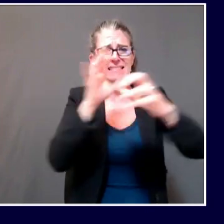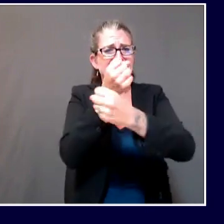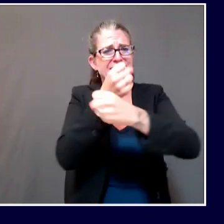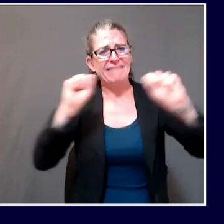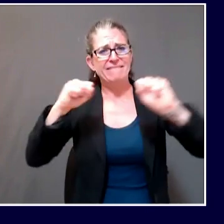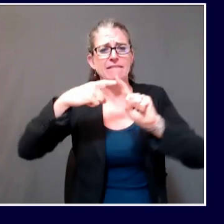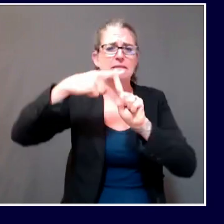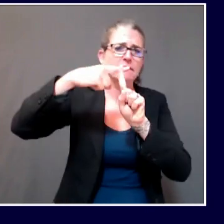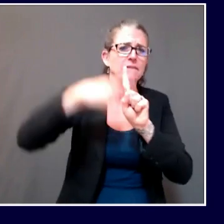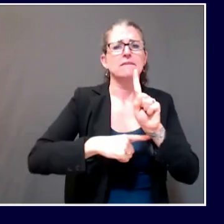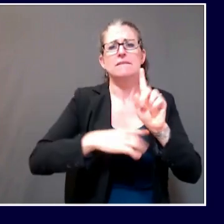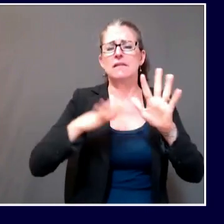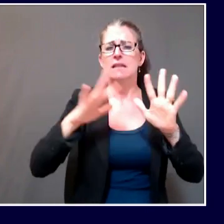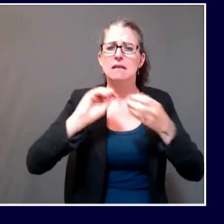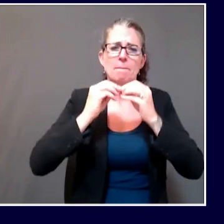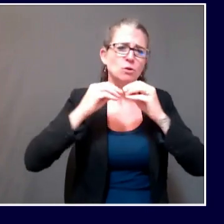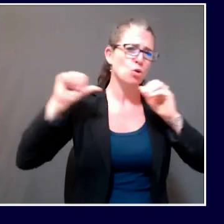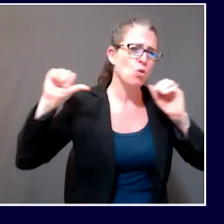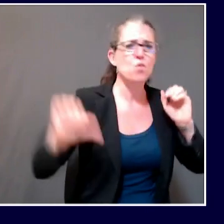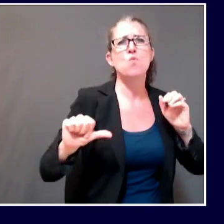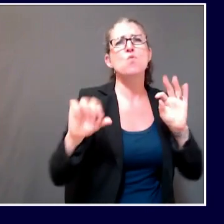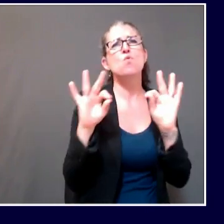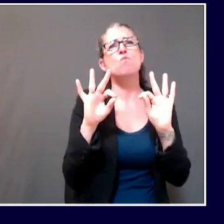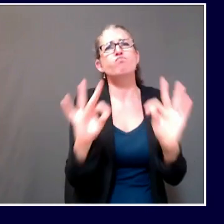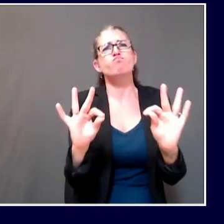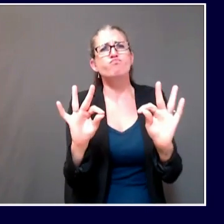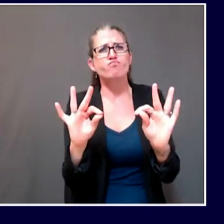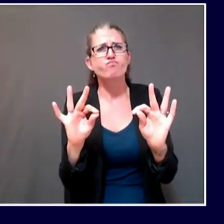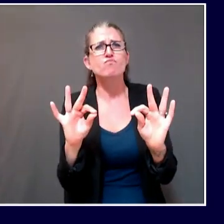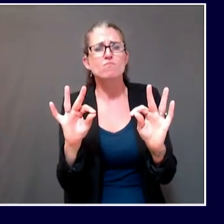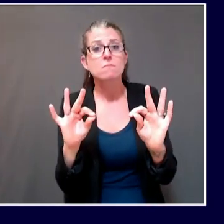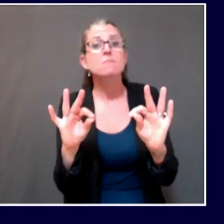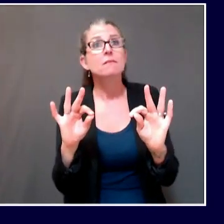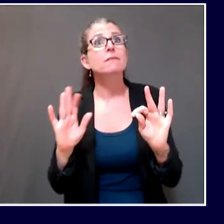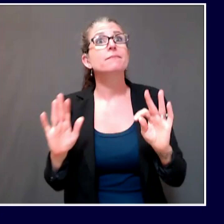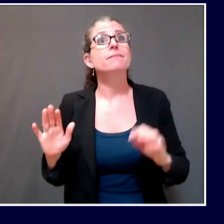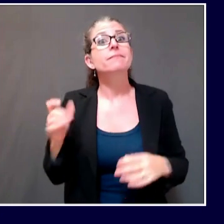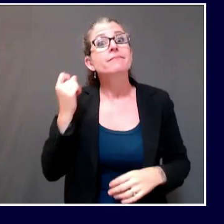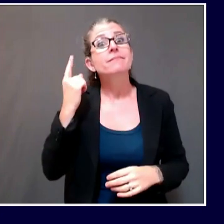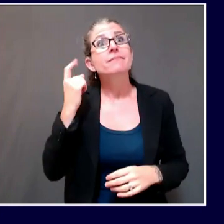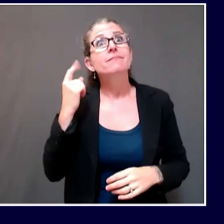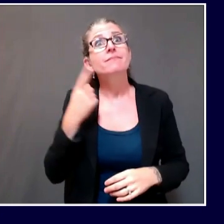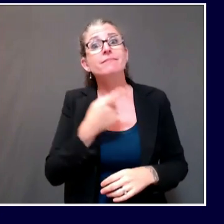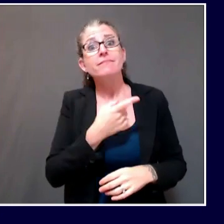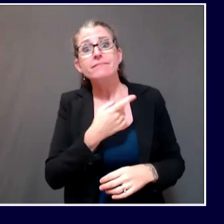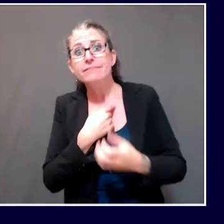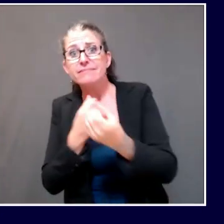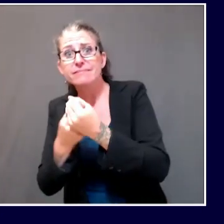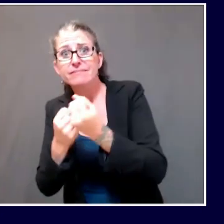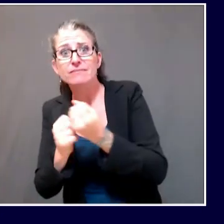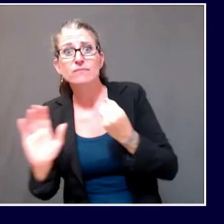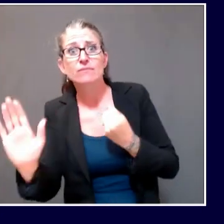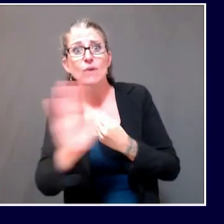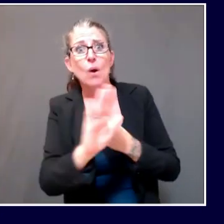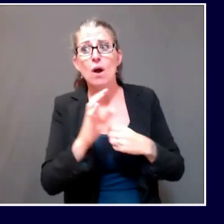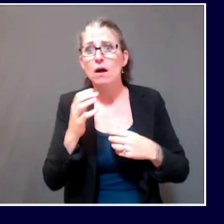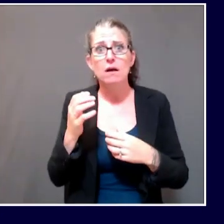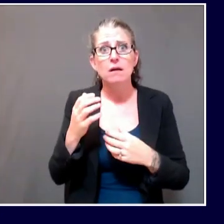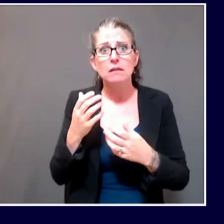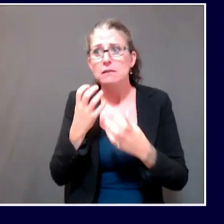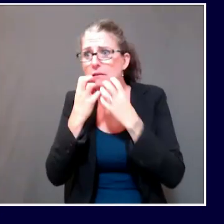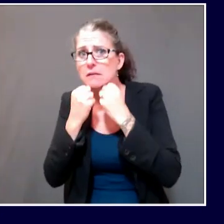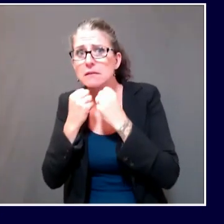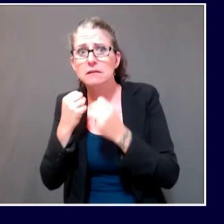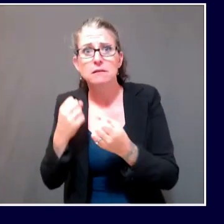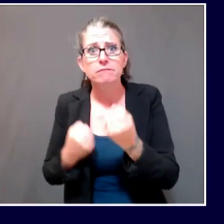market share while doing these things to protect their customers and protect the people across the state of Maine. In some of the letters I got, they